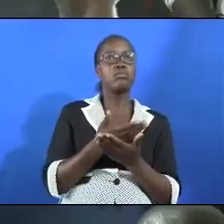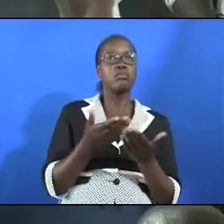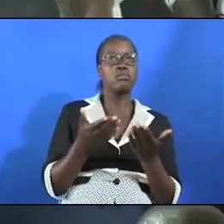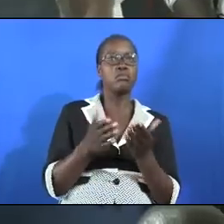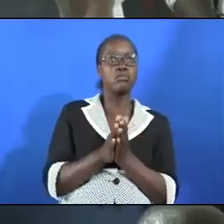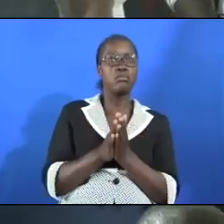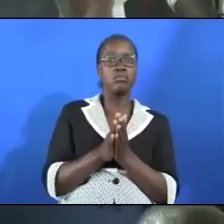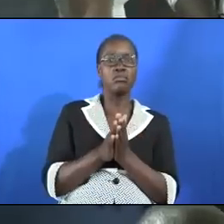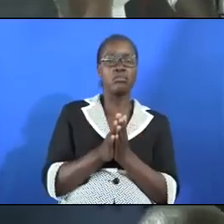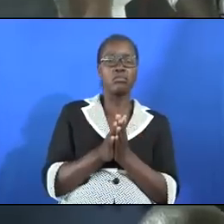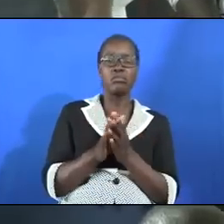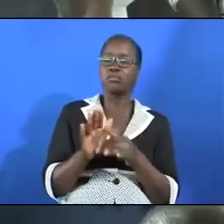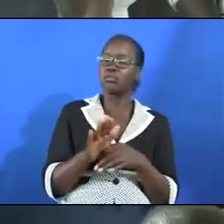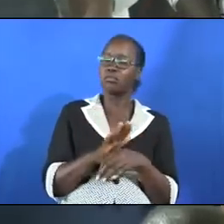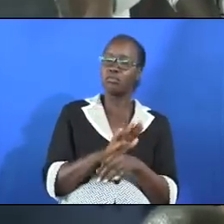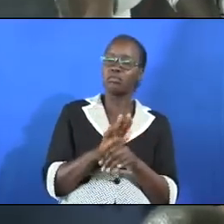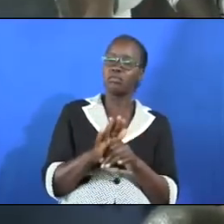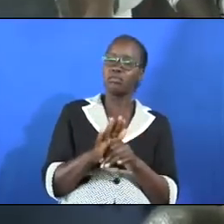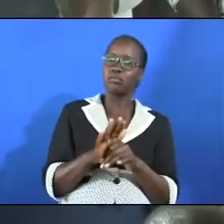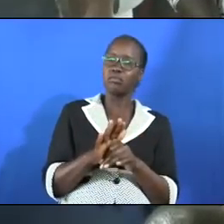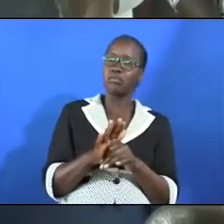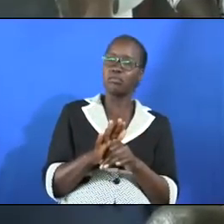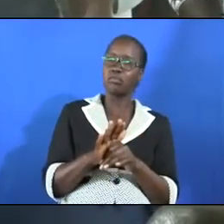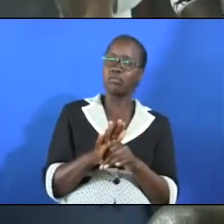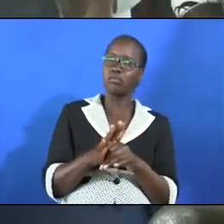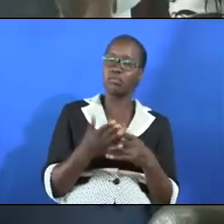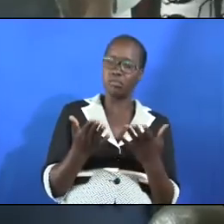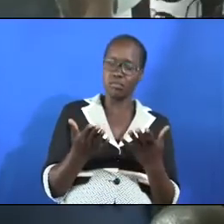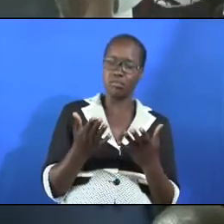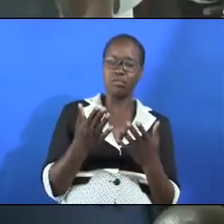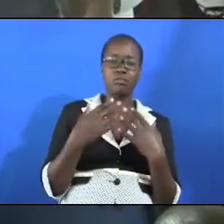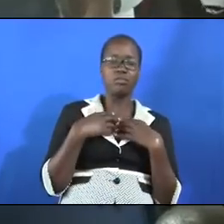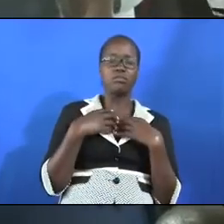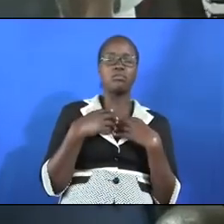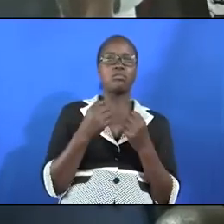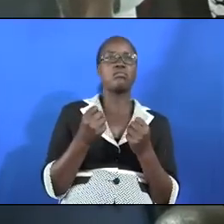fulfillment of love and even this the emotional healing